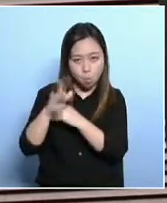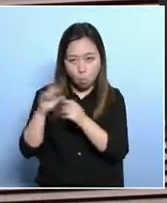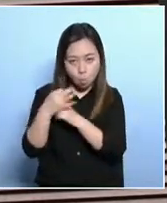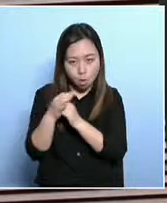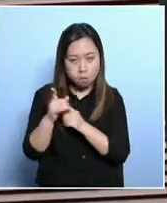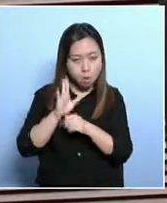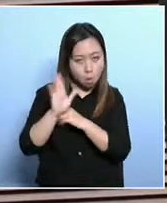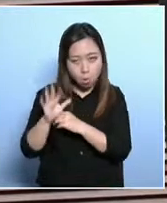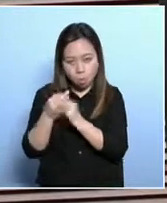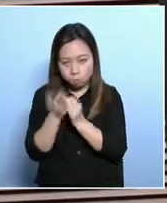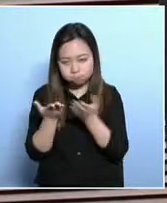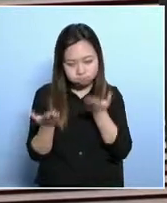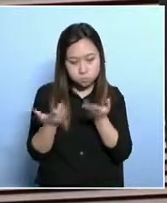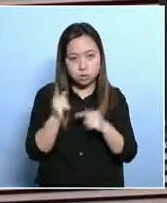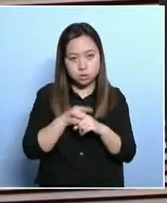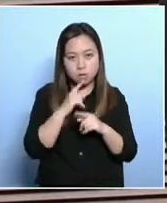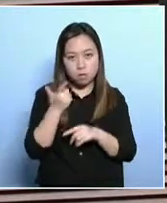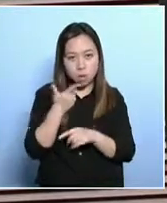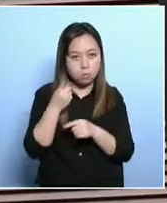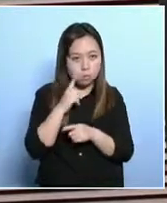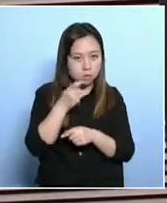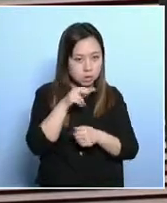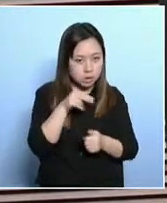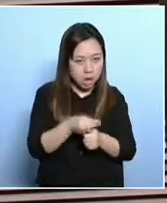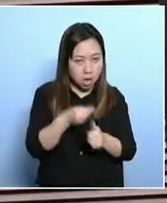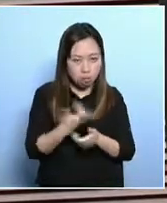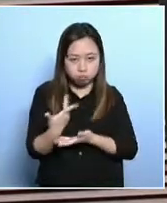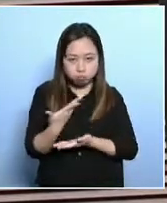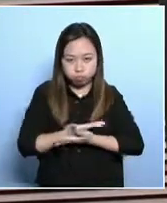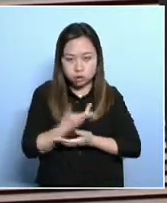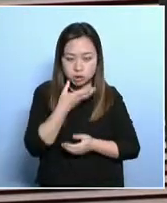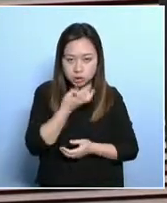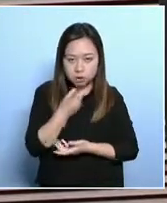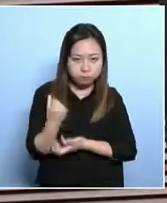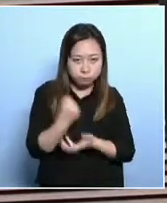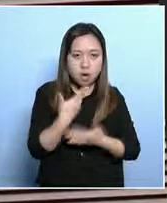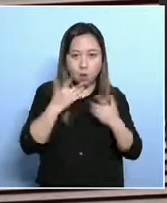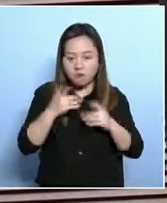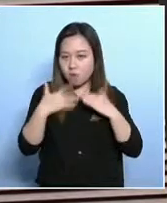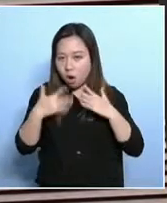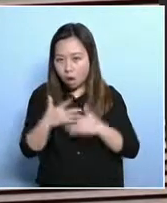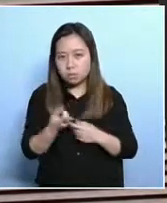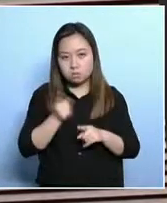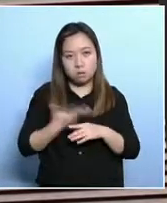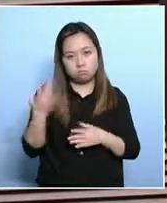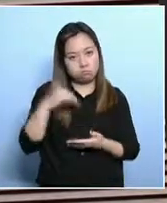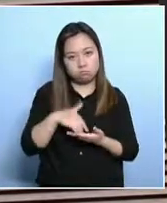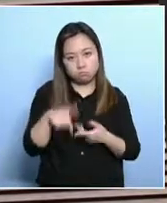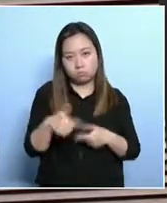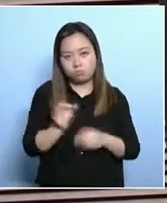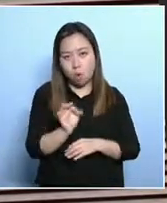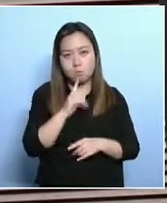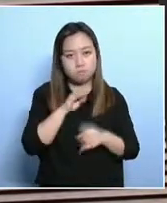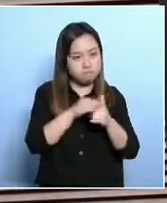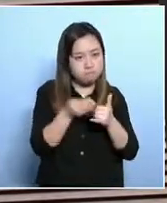our family-friendly policies are backward compared to advanced economies. Now,